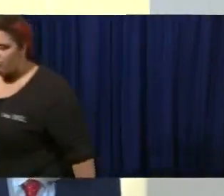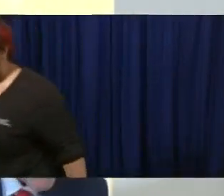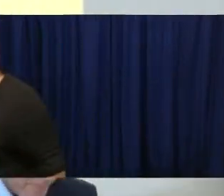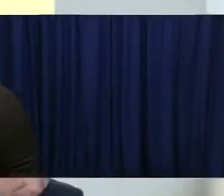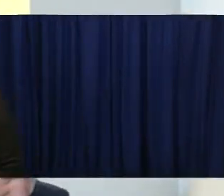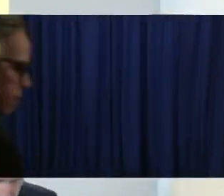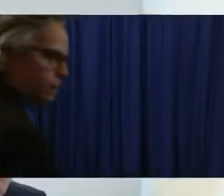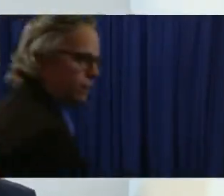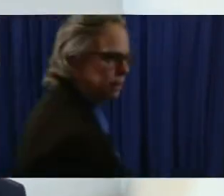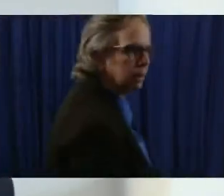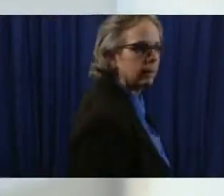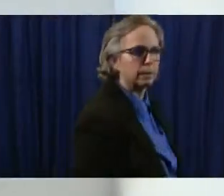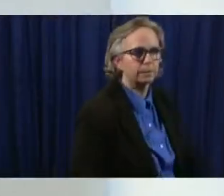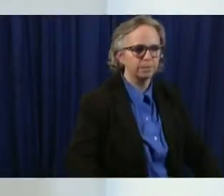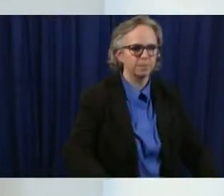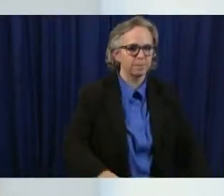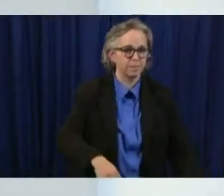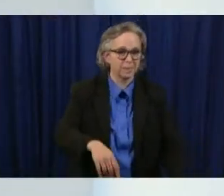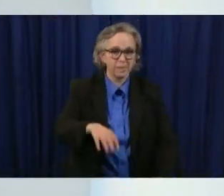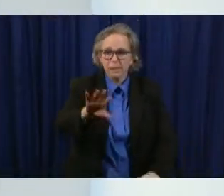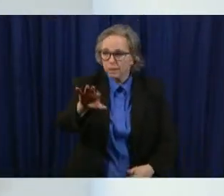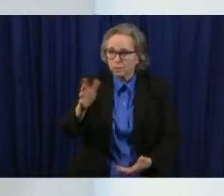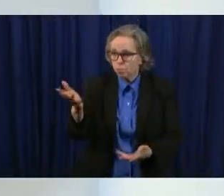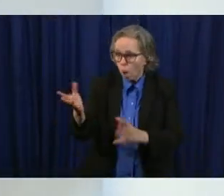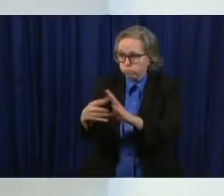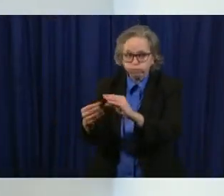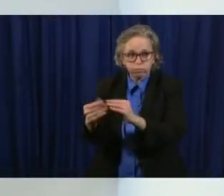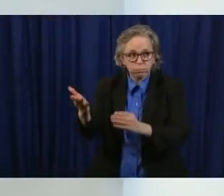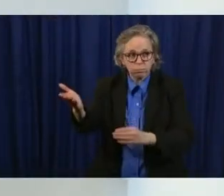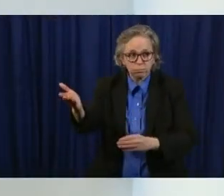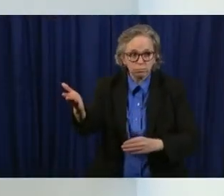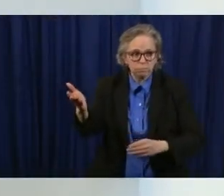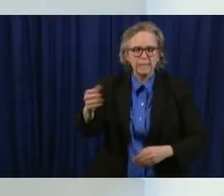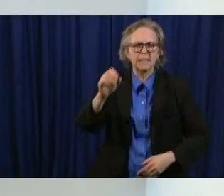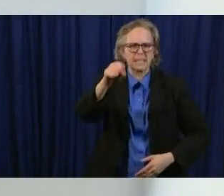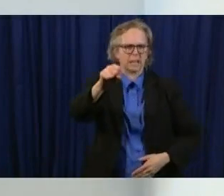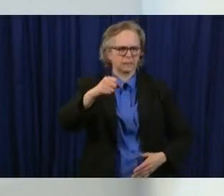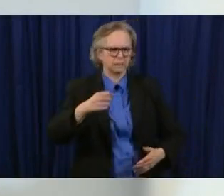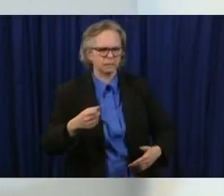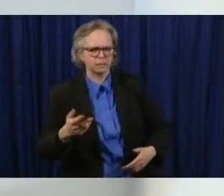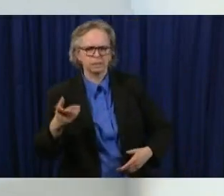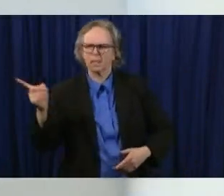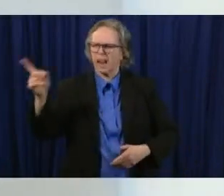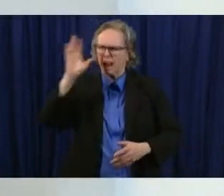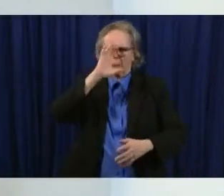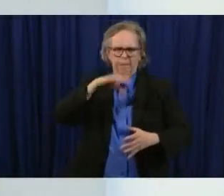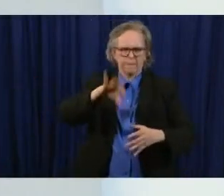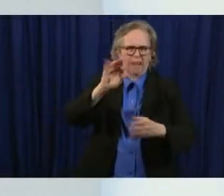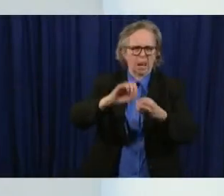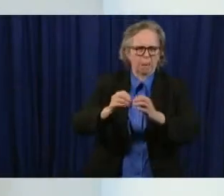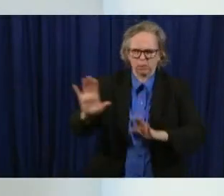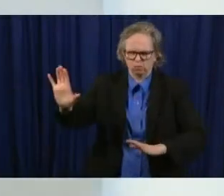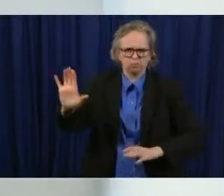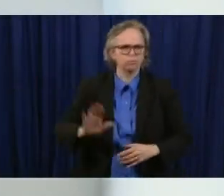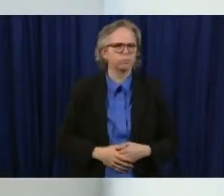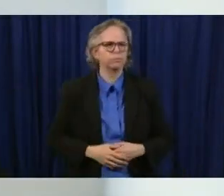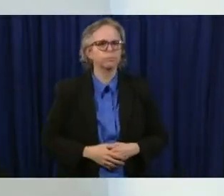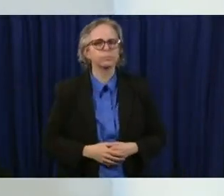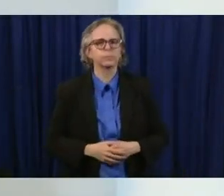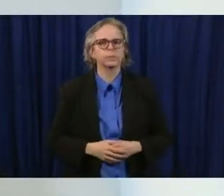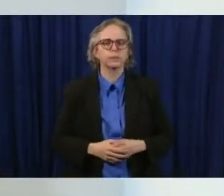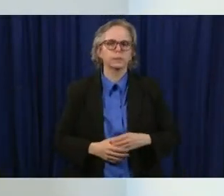let me let me go through the the numbers today that i have um